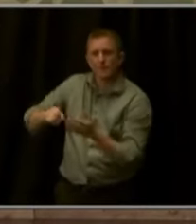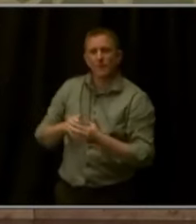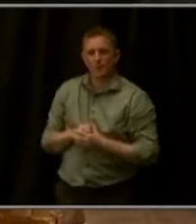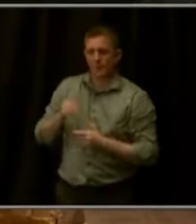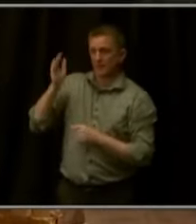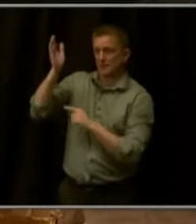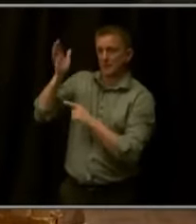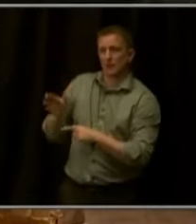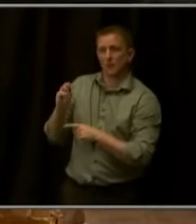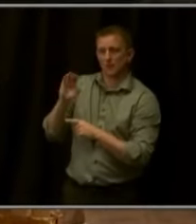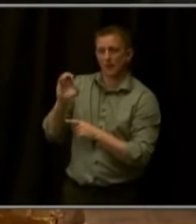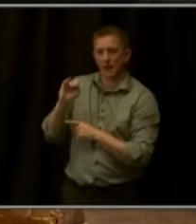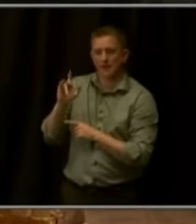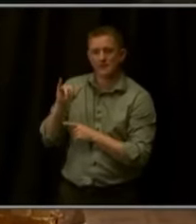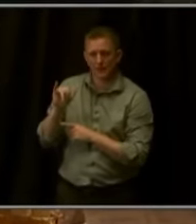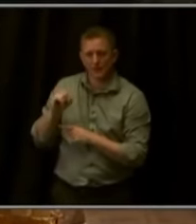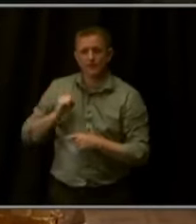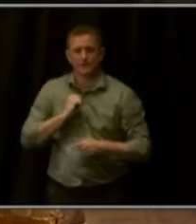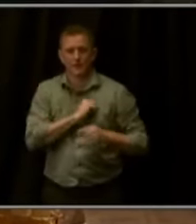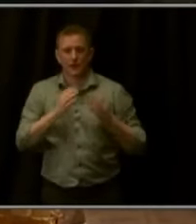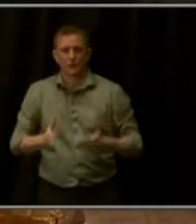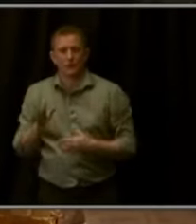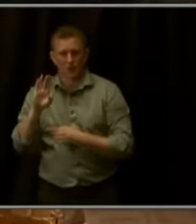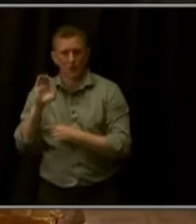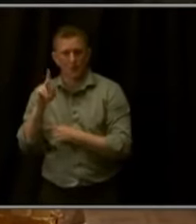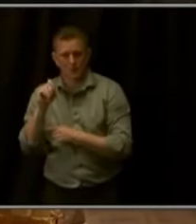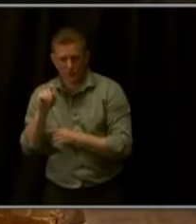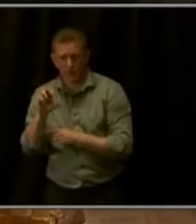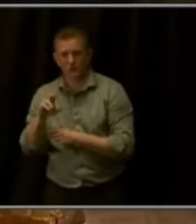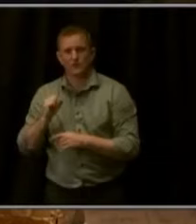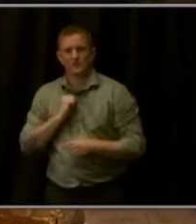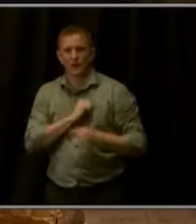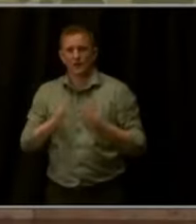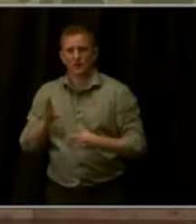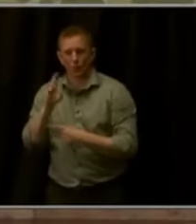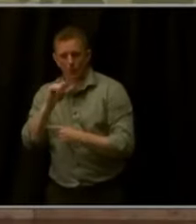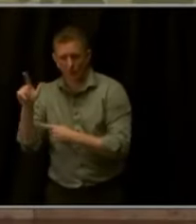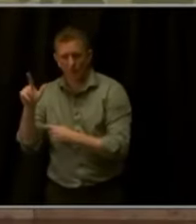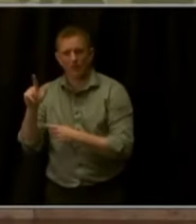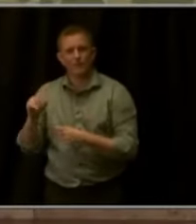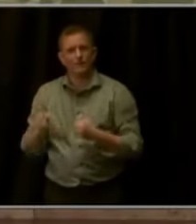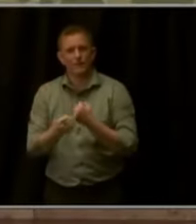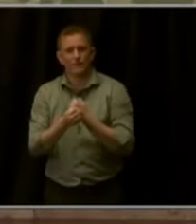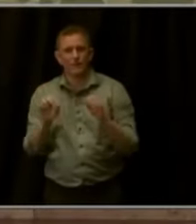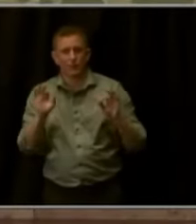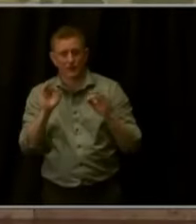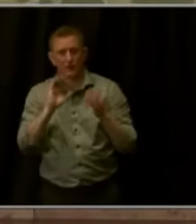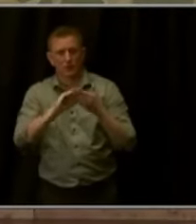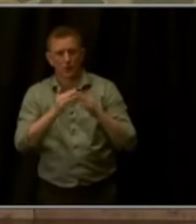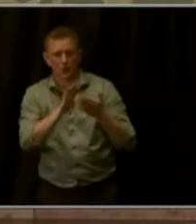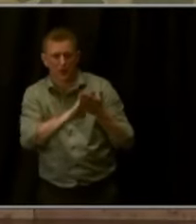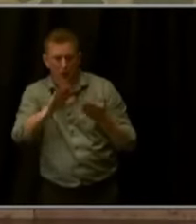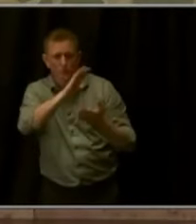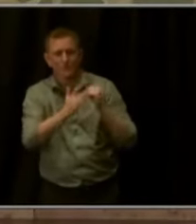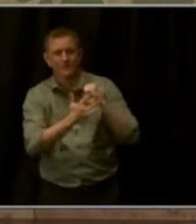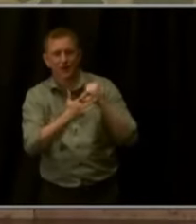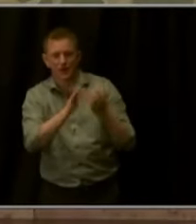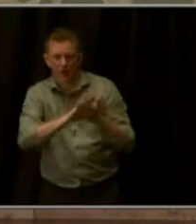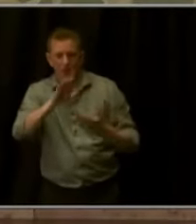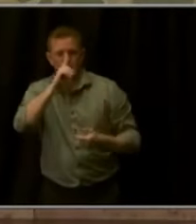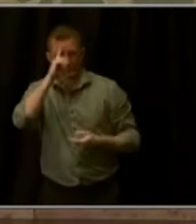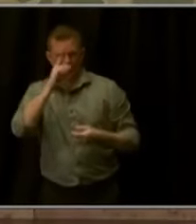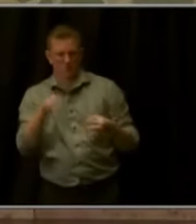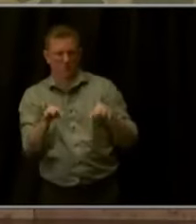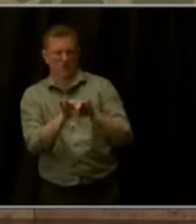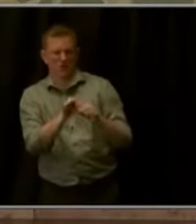Senator Buckner and Senator Will, we've expanded free community and technical colleges for in-demand careers, which has already served more than